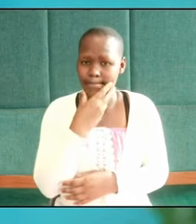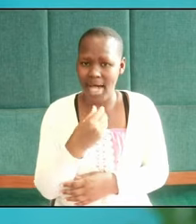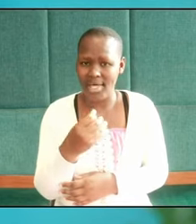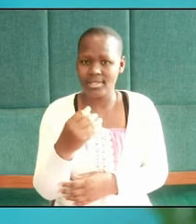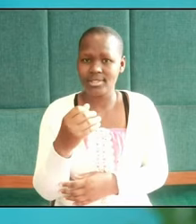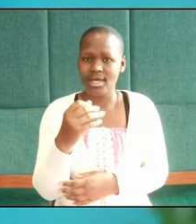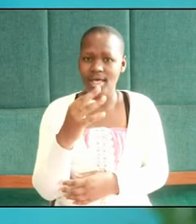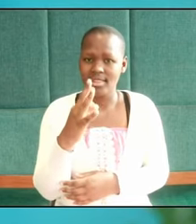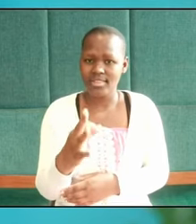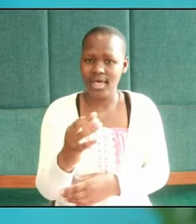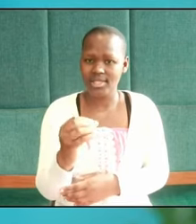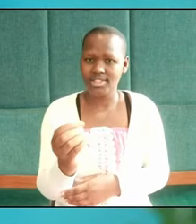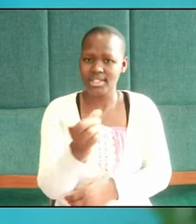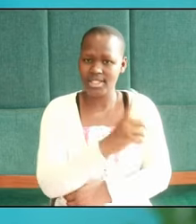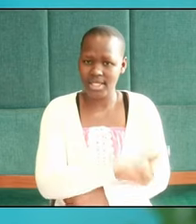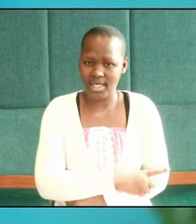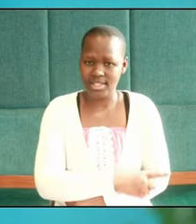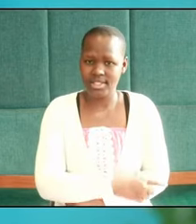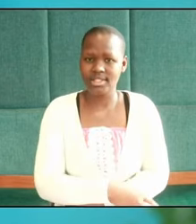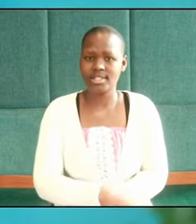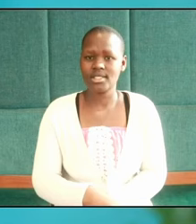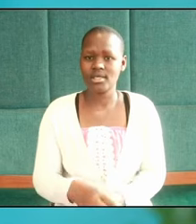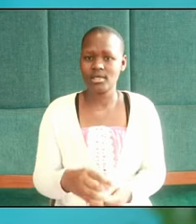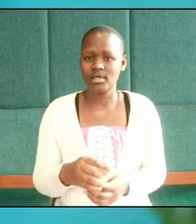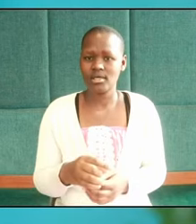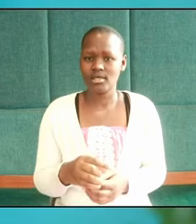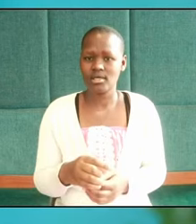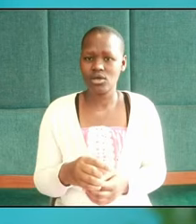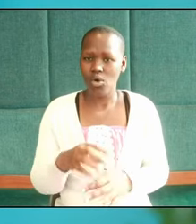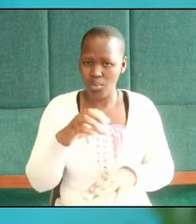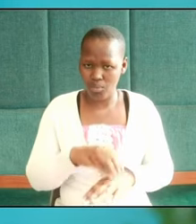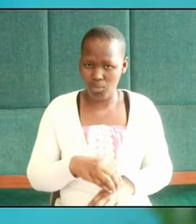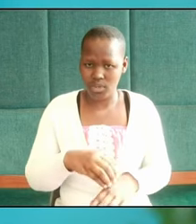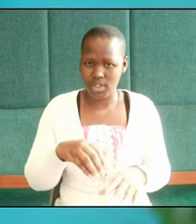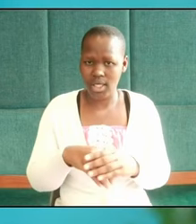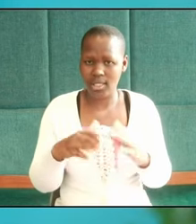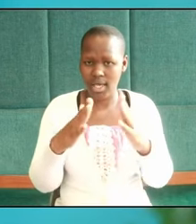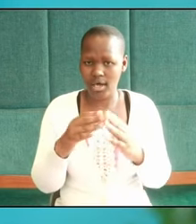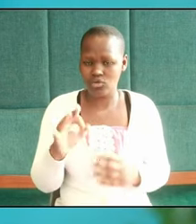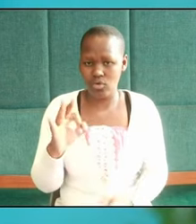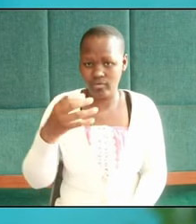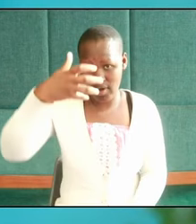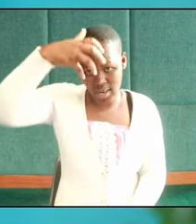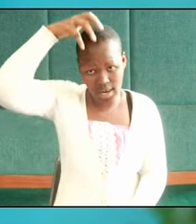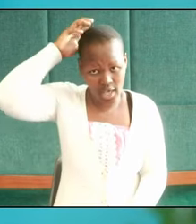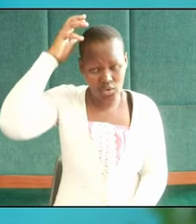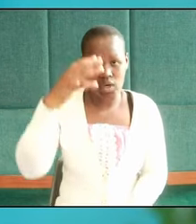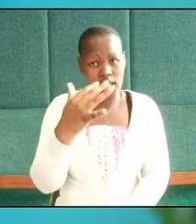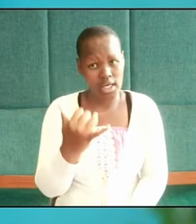you O king shall be cast into the den of lions now